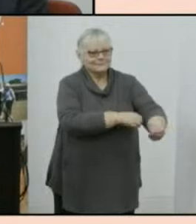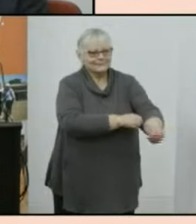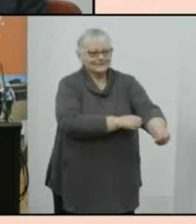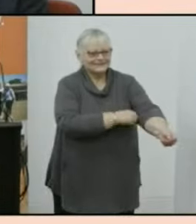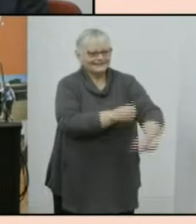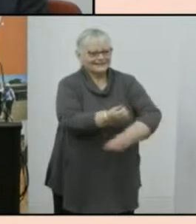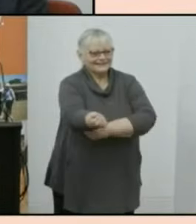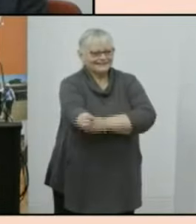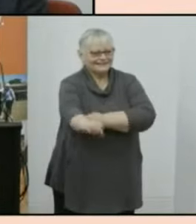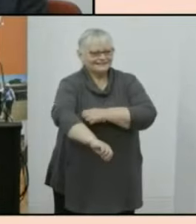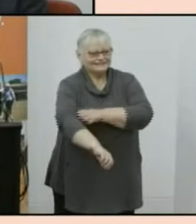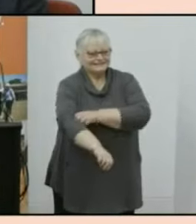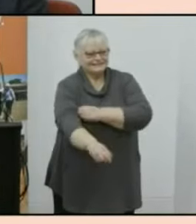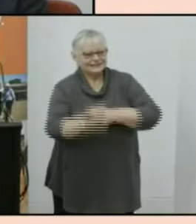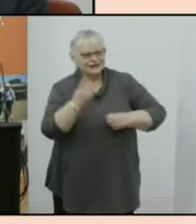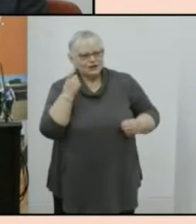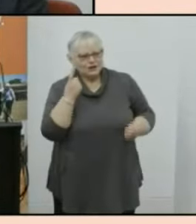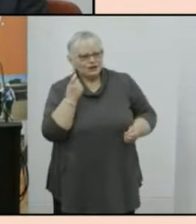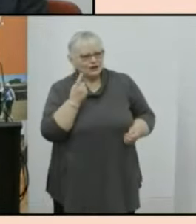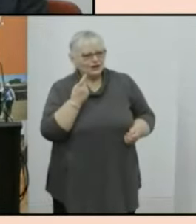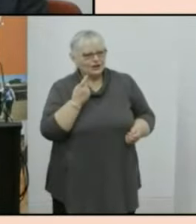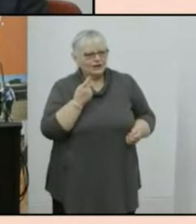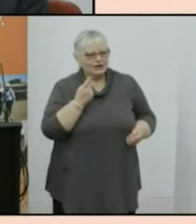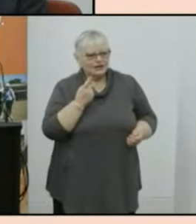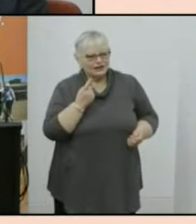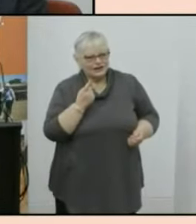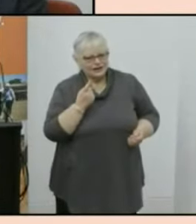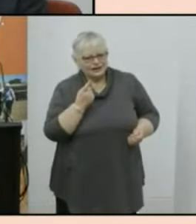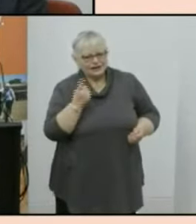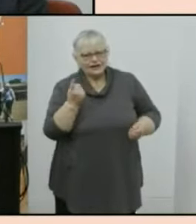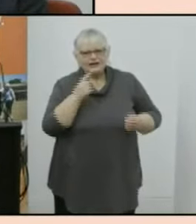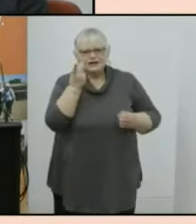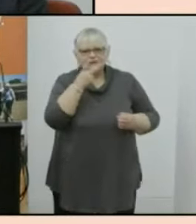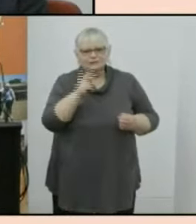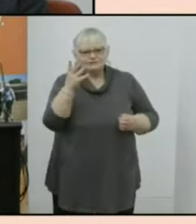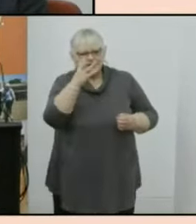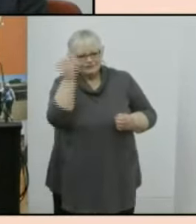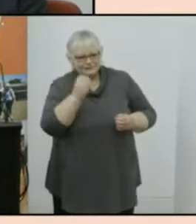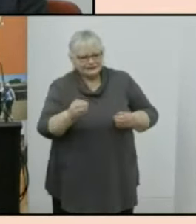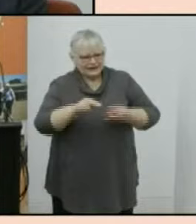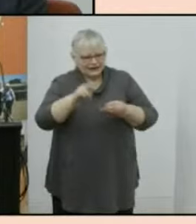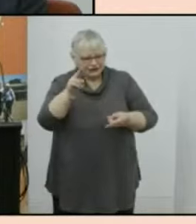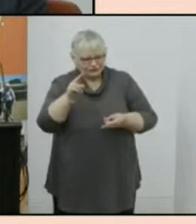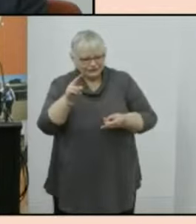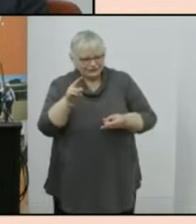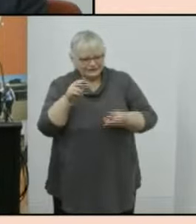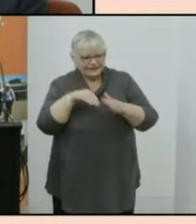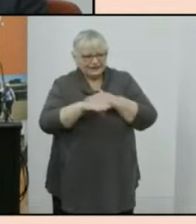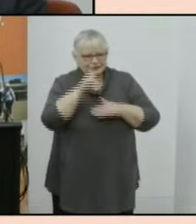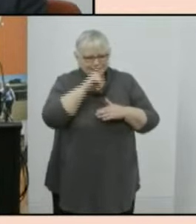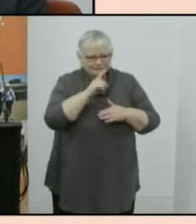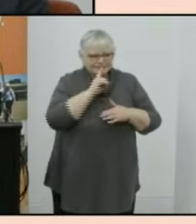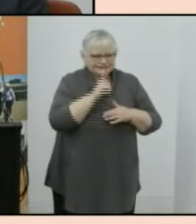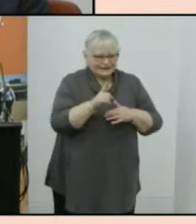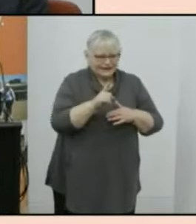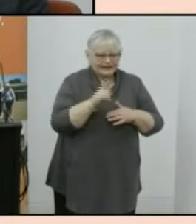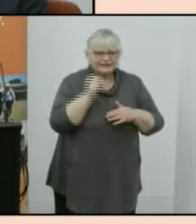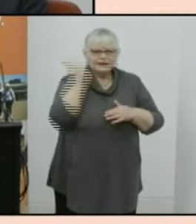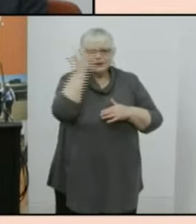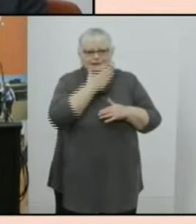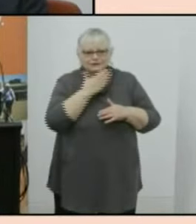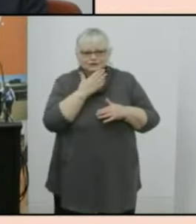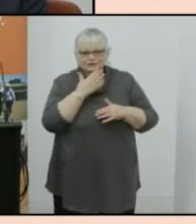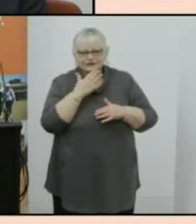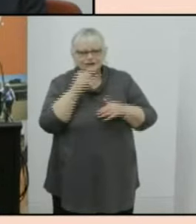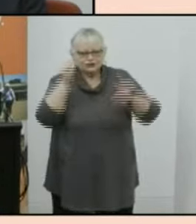just one more just a 25 increase in people identifying as Aboriginal and